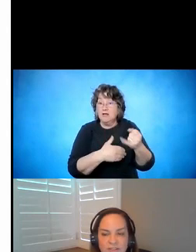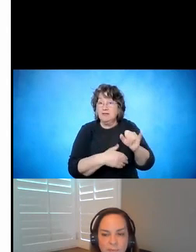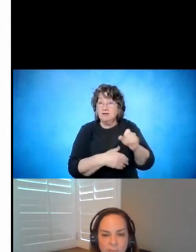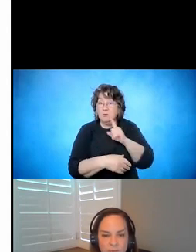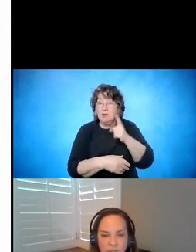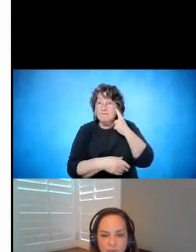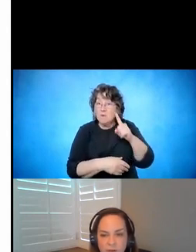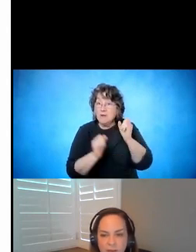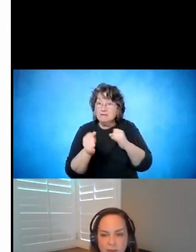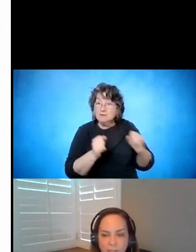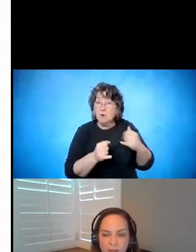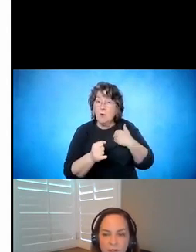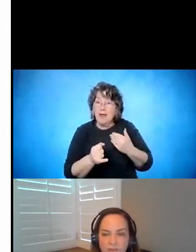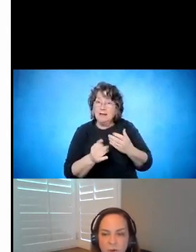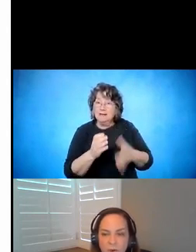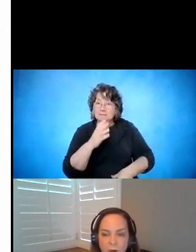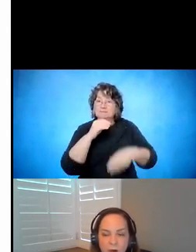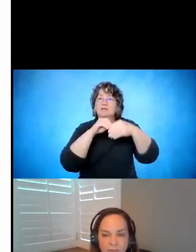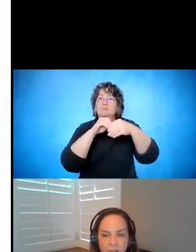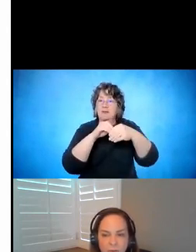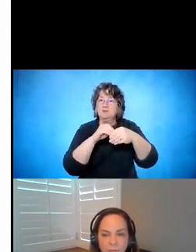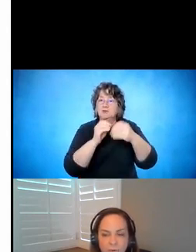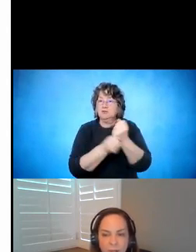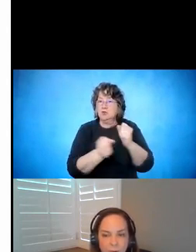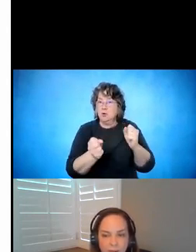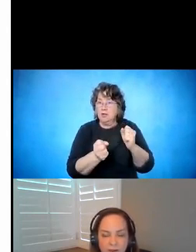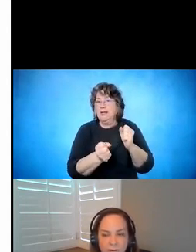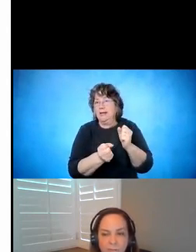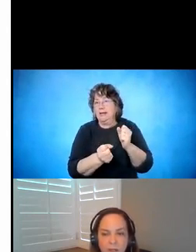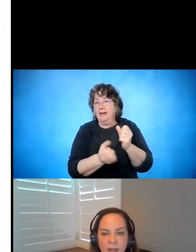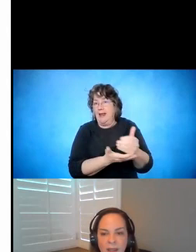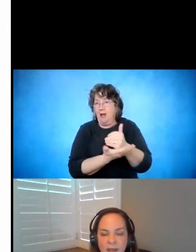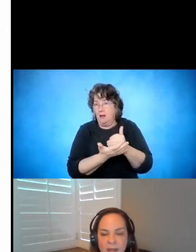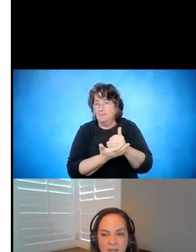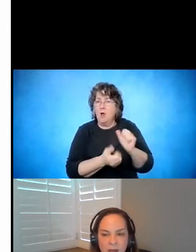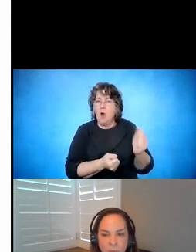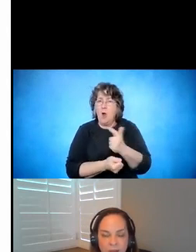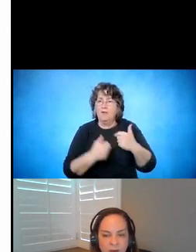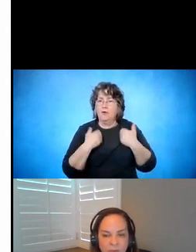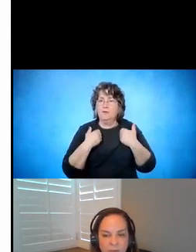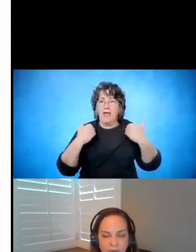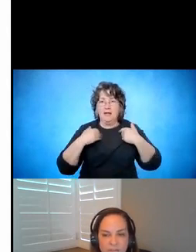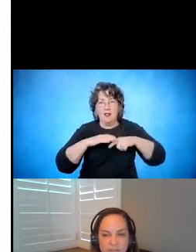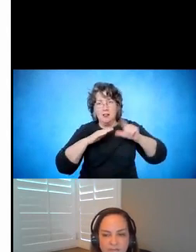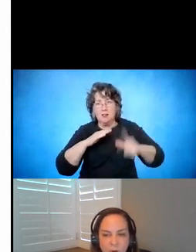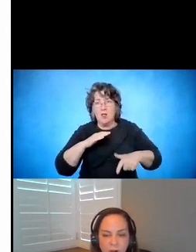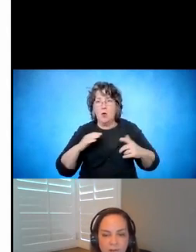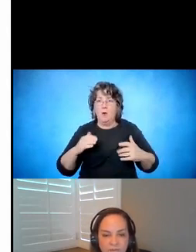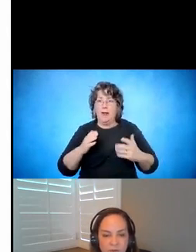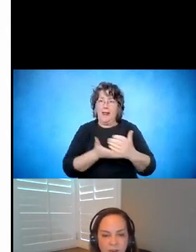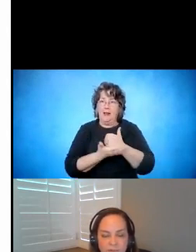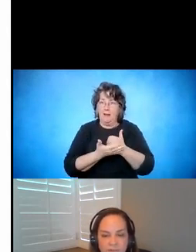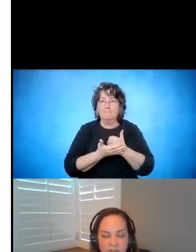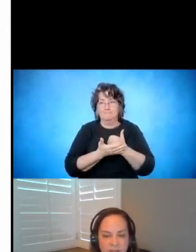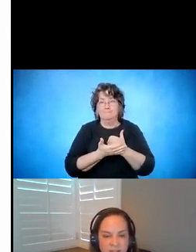receiving supplemental security income. So all of the youth were low income, and we covered services for all